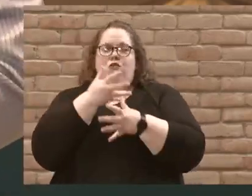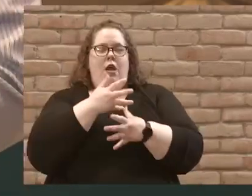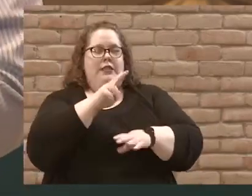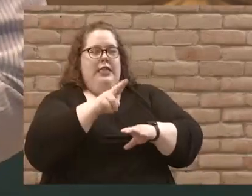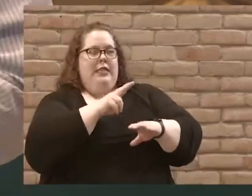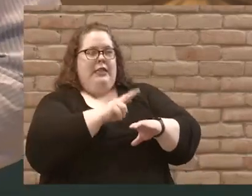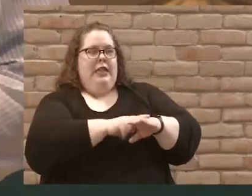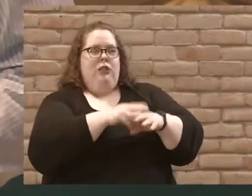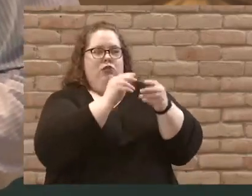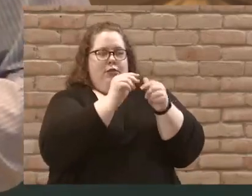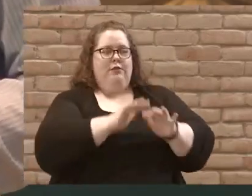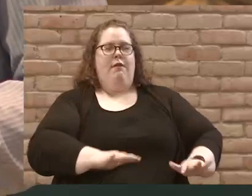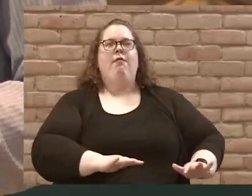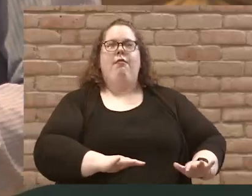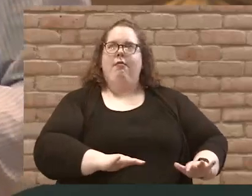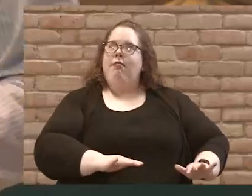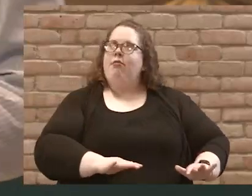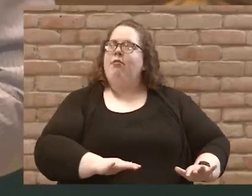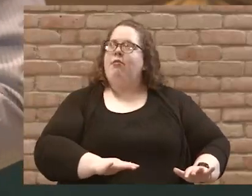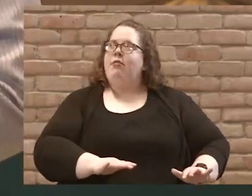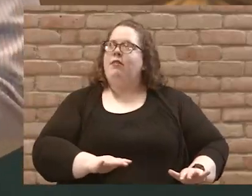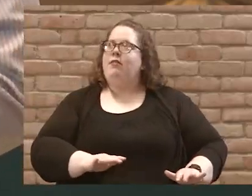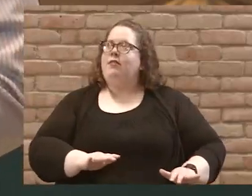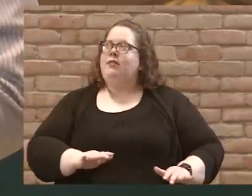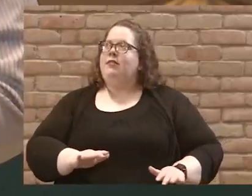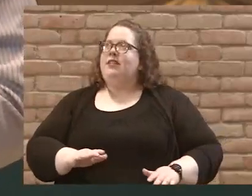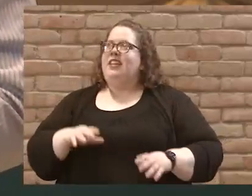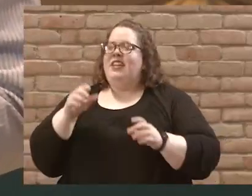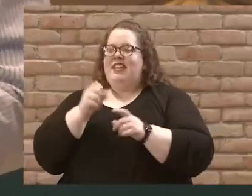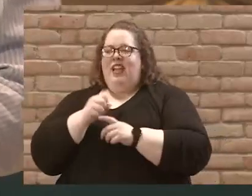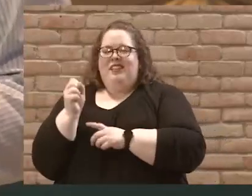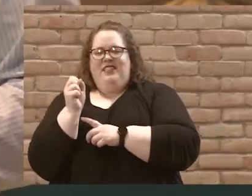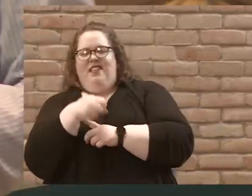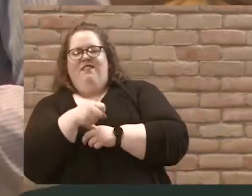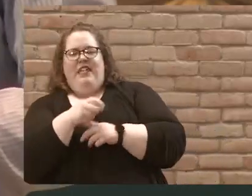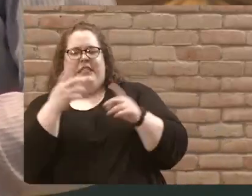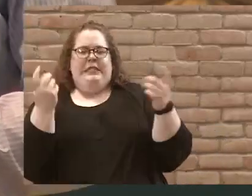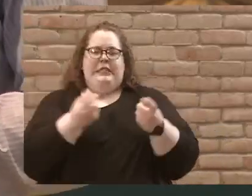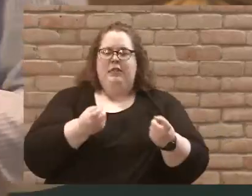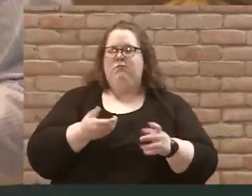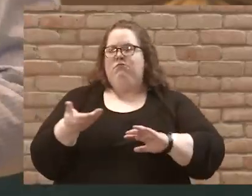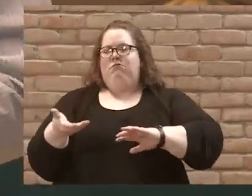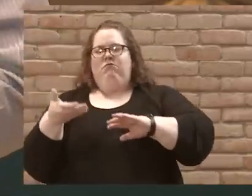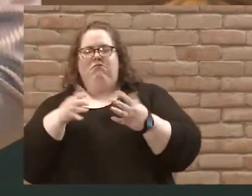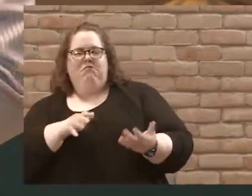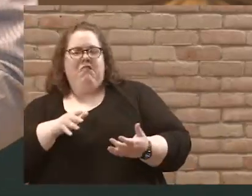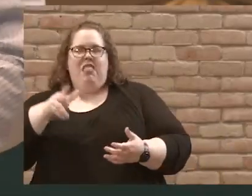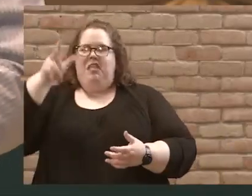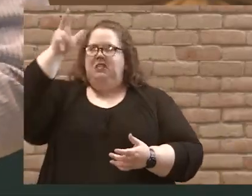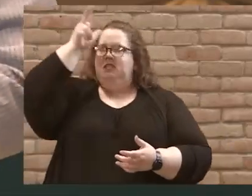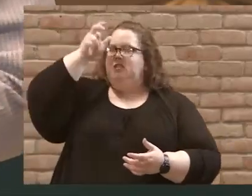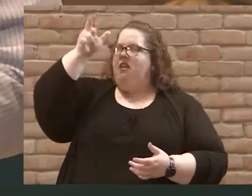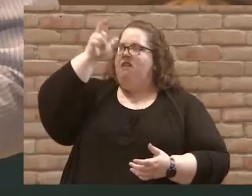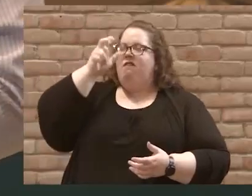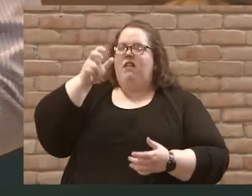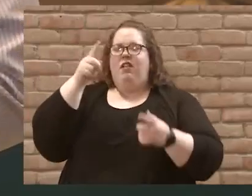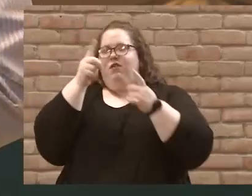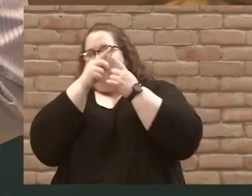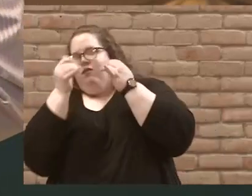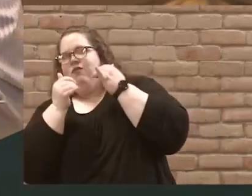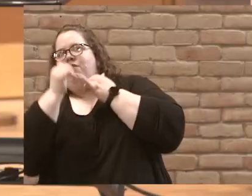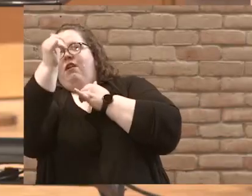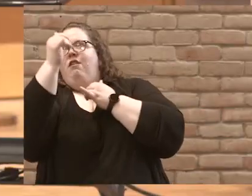to be still in a moment, a power that can defeat sin, death, and the devil through all eternity.